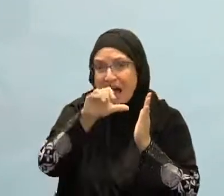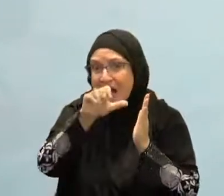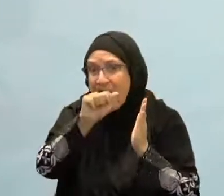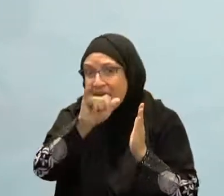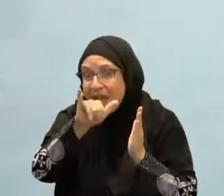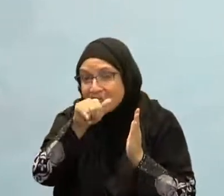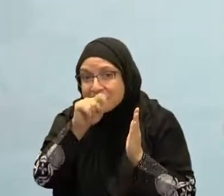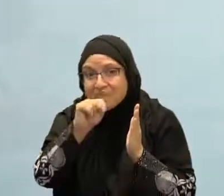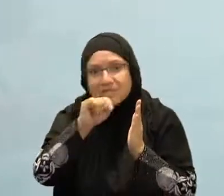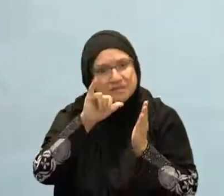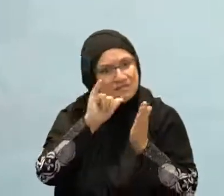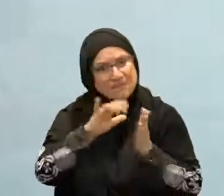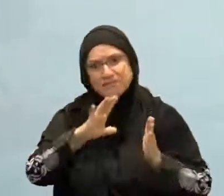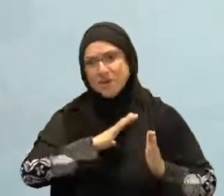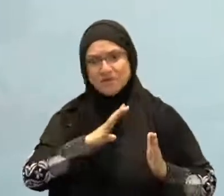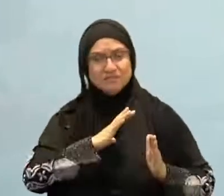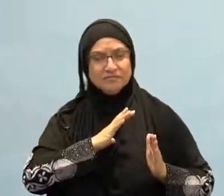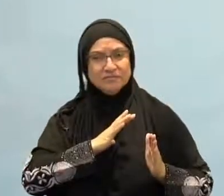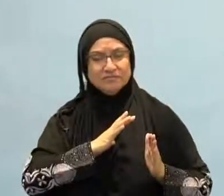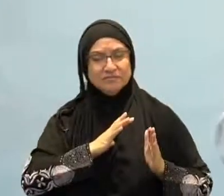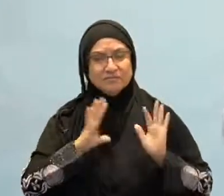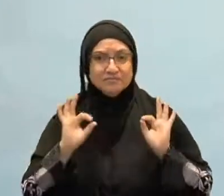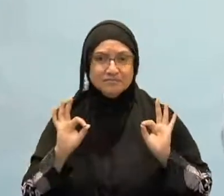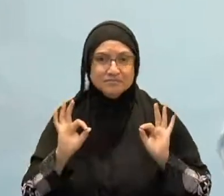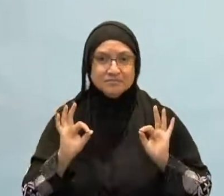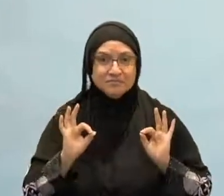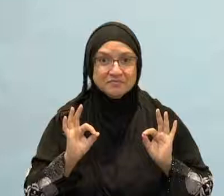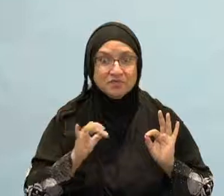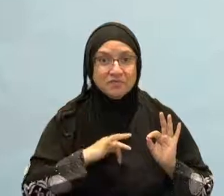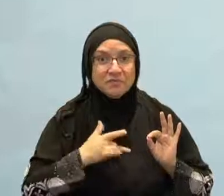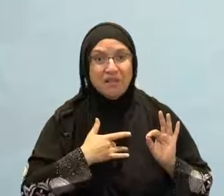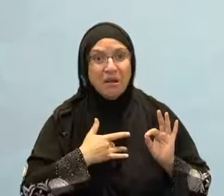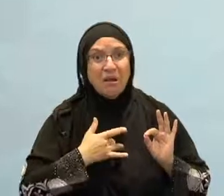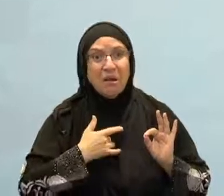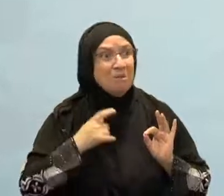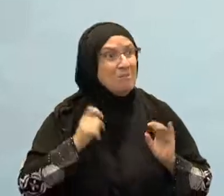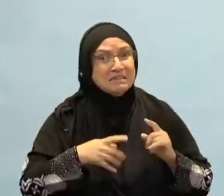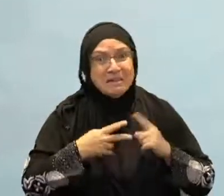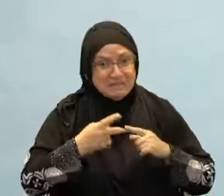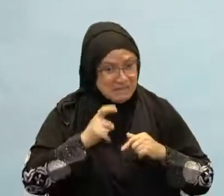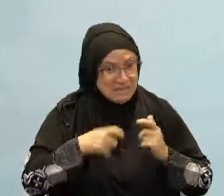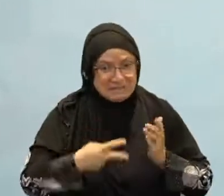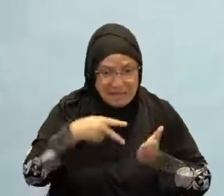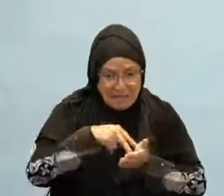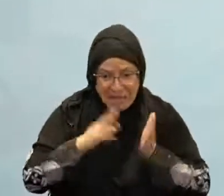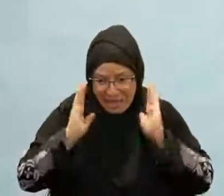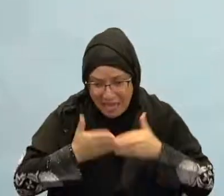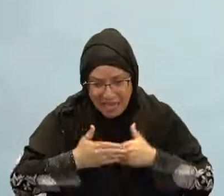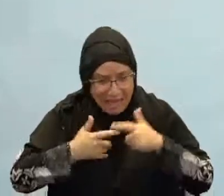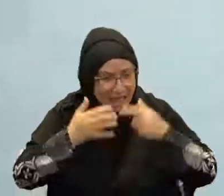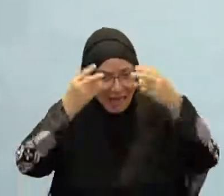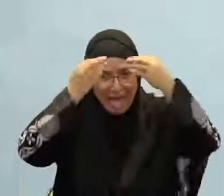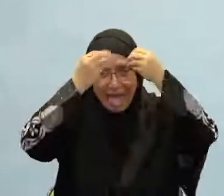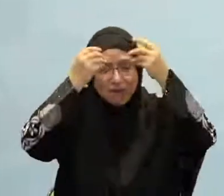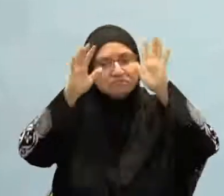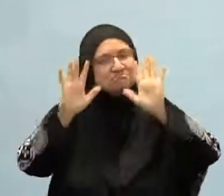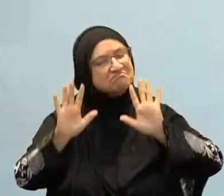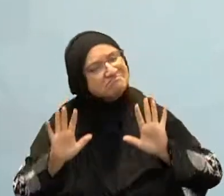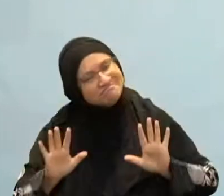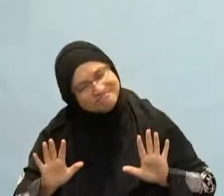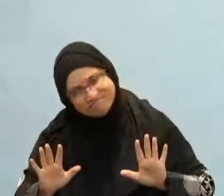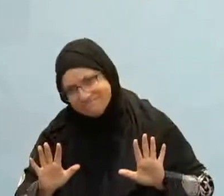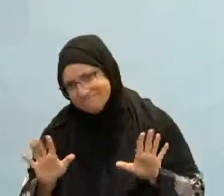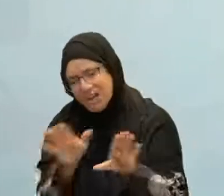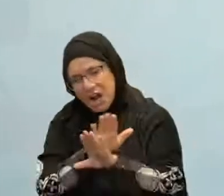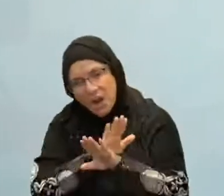you have a barrier. You don't perceive God properly. You don't understand your purpose properly. If you're standing up and praying just with 10 verses,